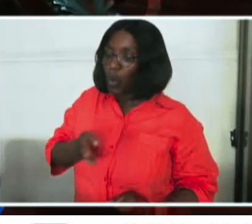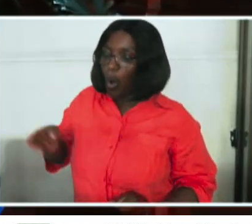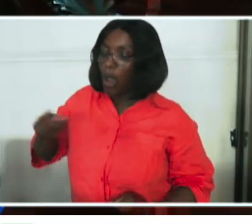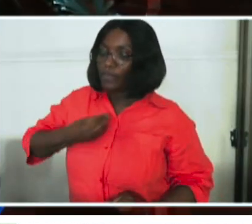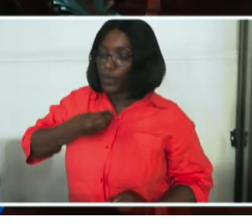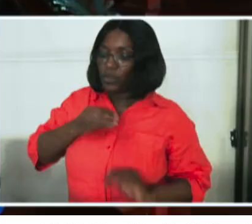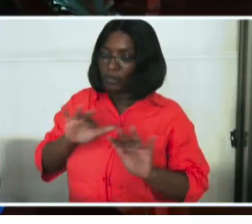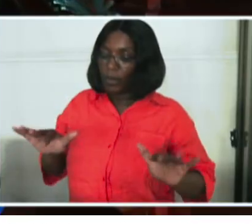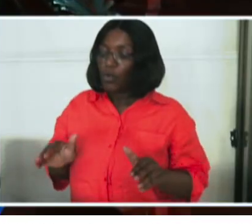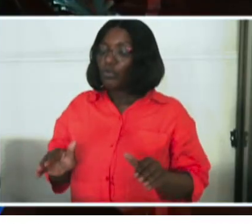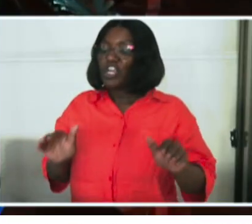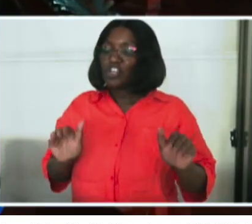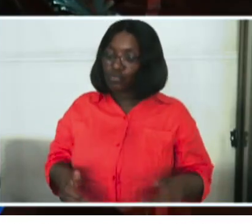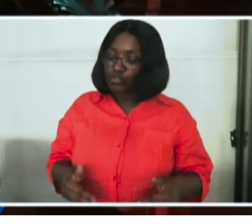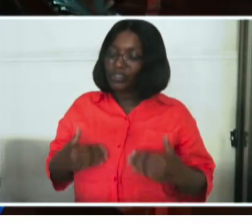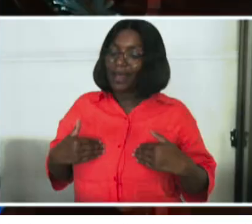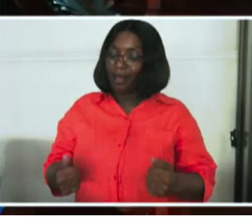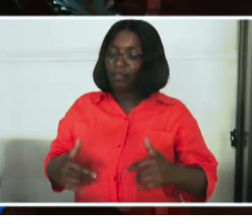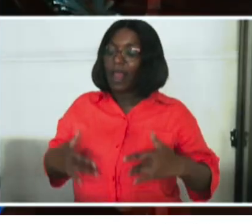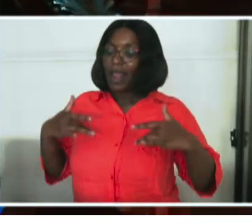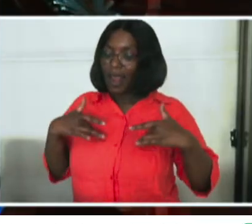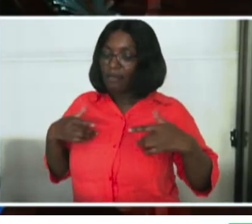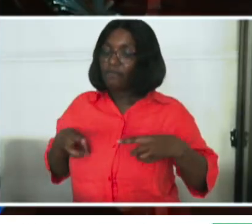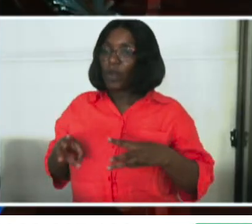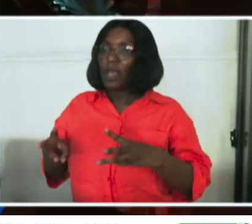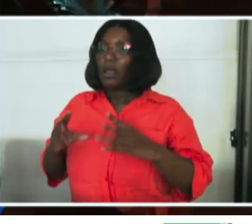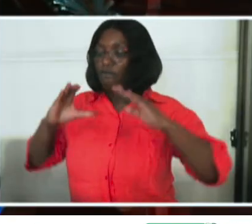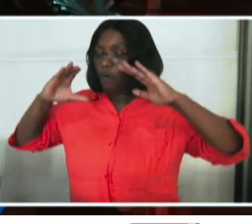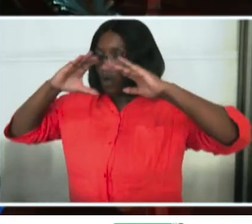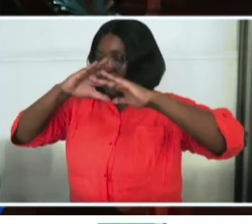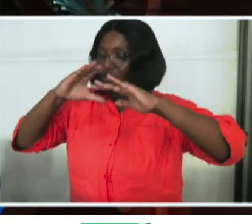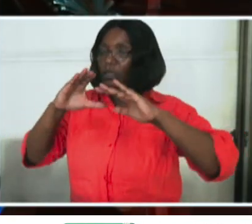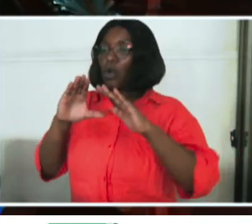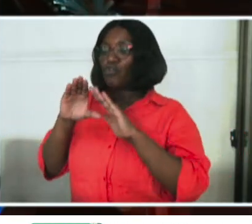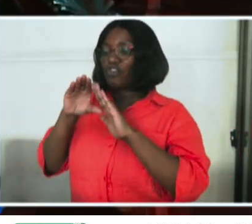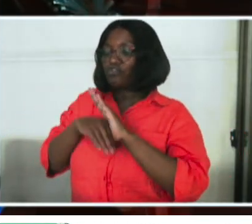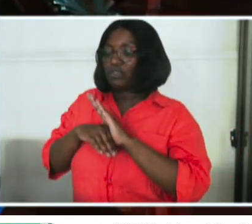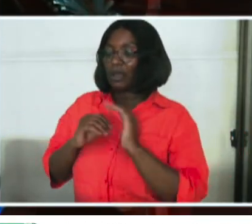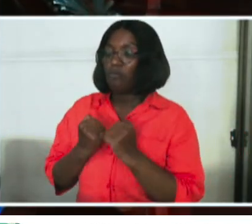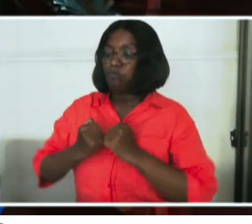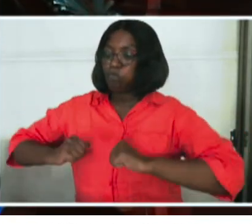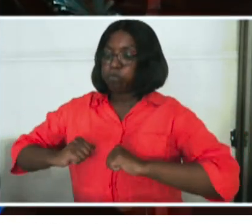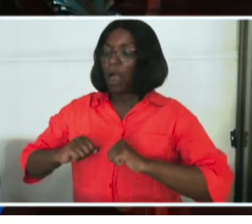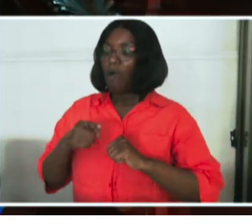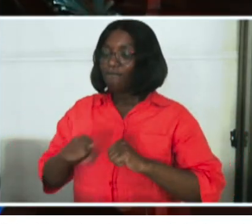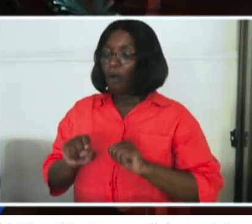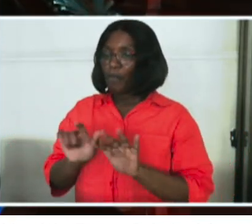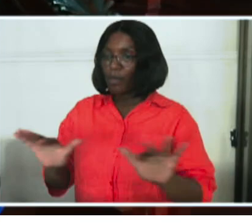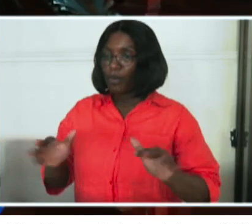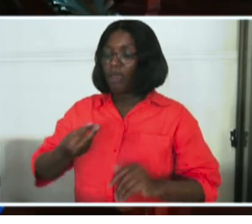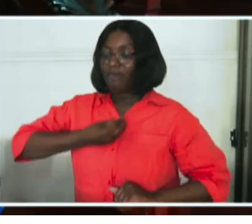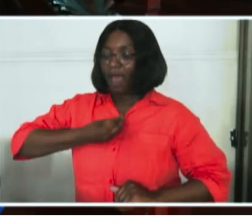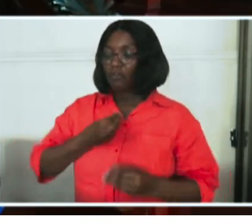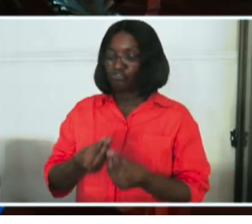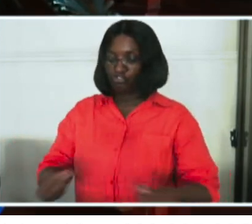We will also introduce Health Lifestyle Initiative with a focus on reducing obesity among young people and children in schools,